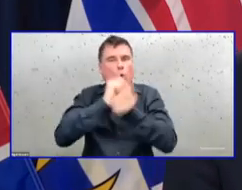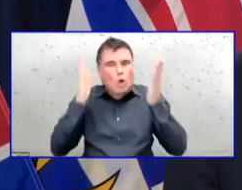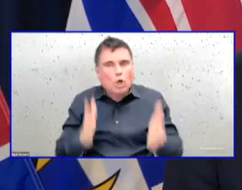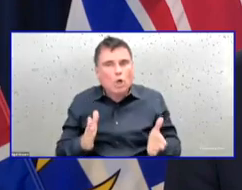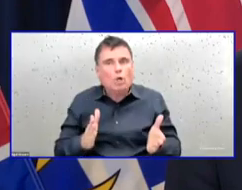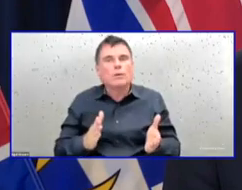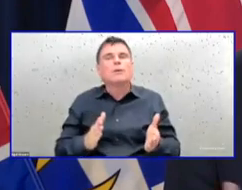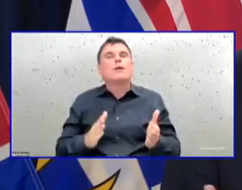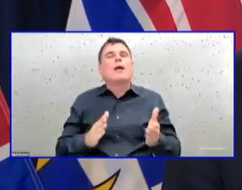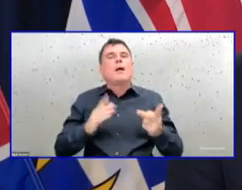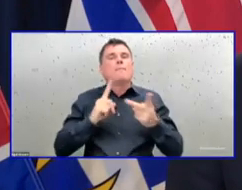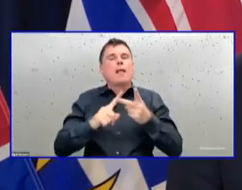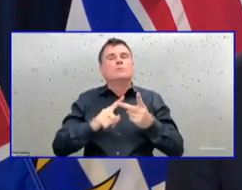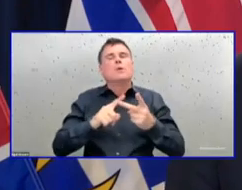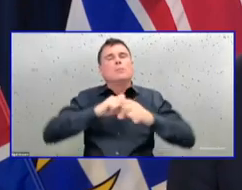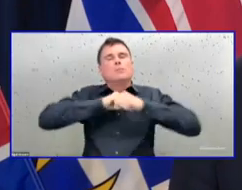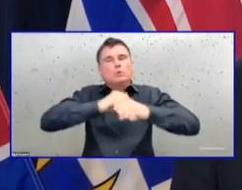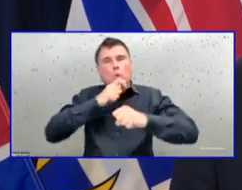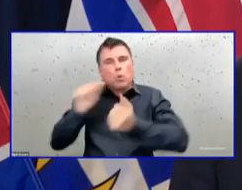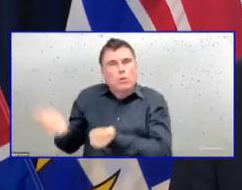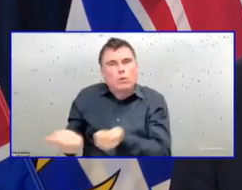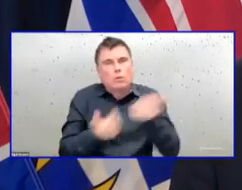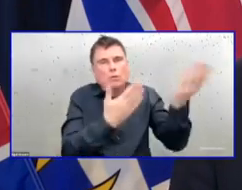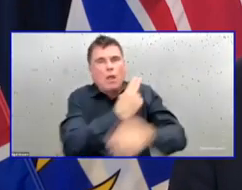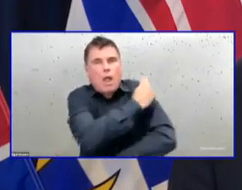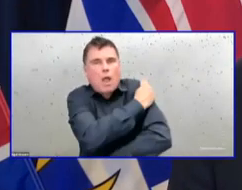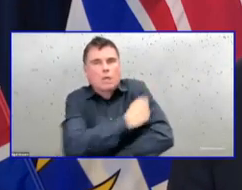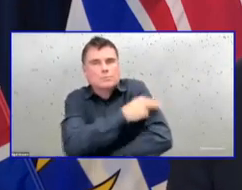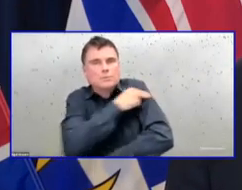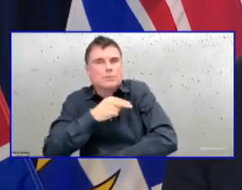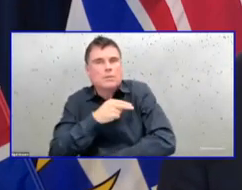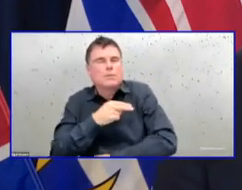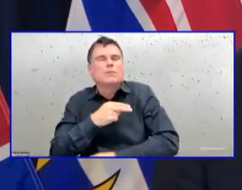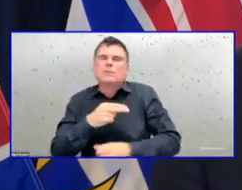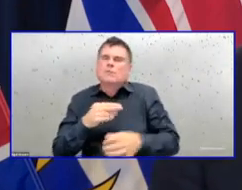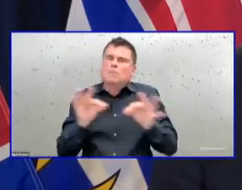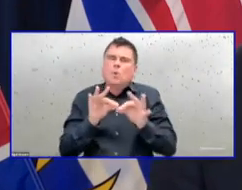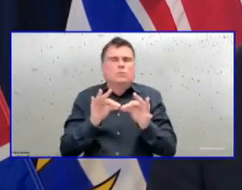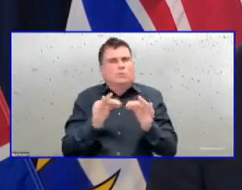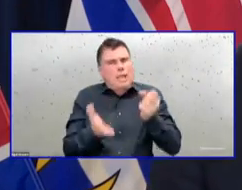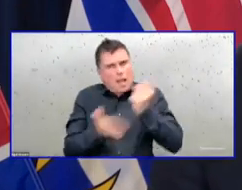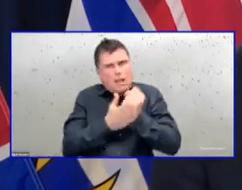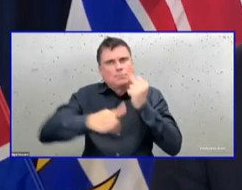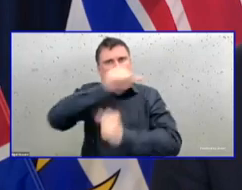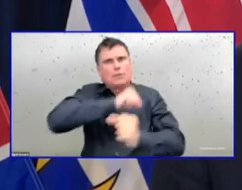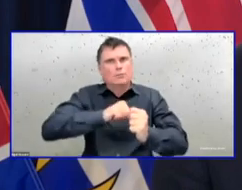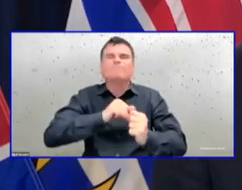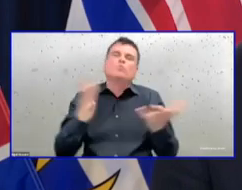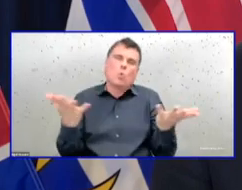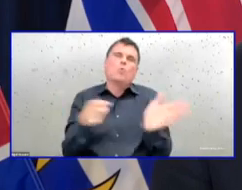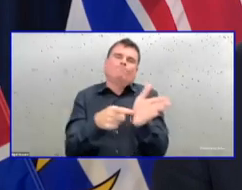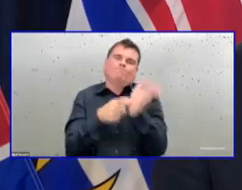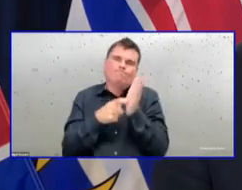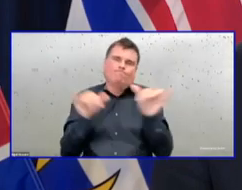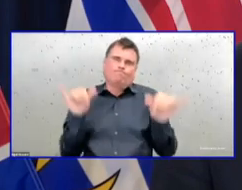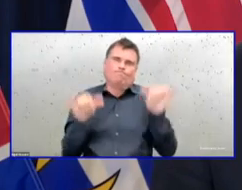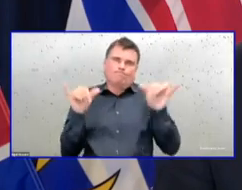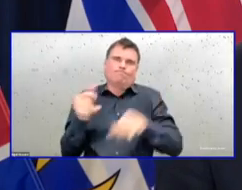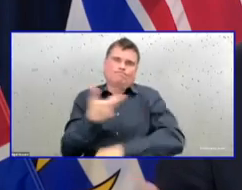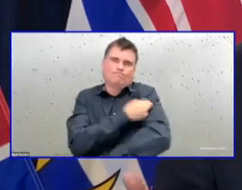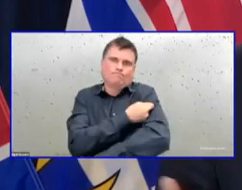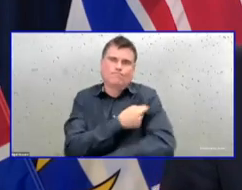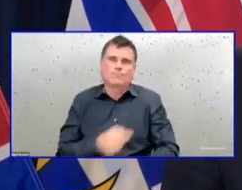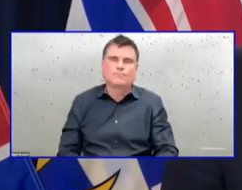time. And we're going to, of course, continue to work with health authorities to address the impacts from unvaccinated staff. I wanted,